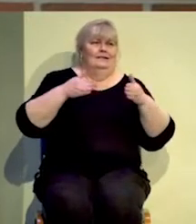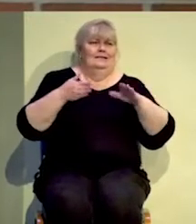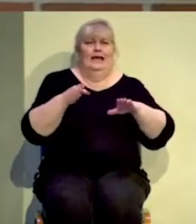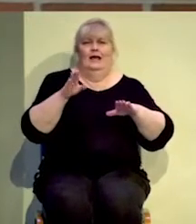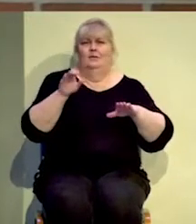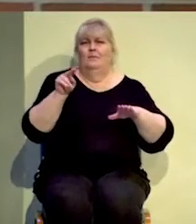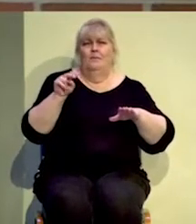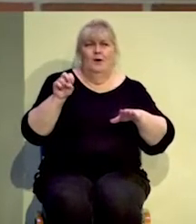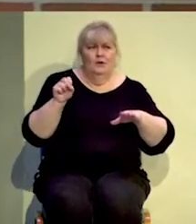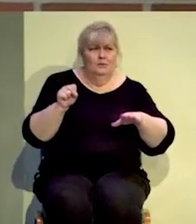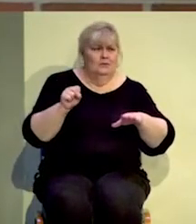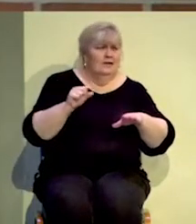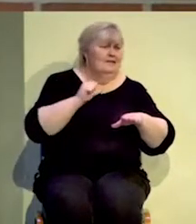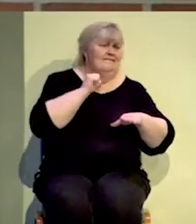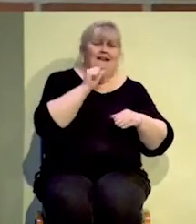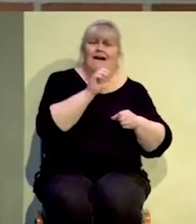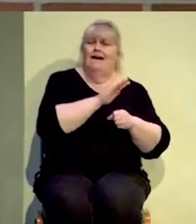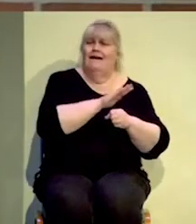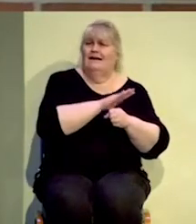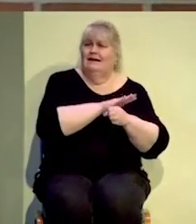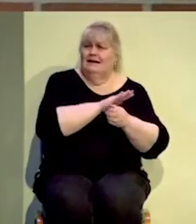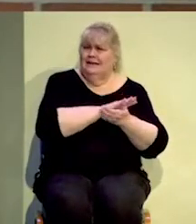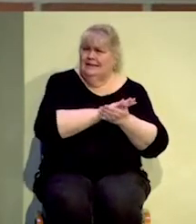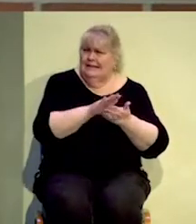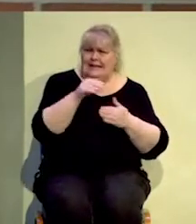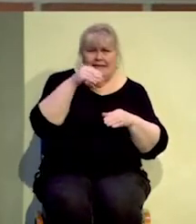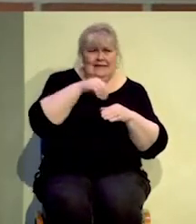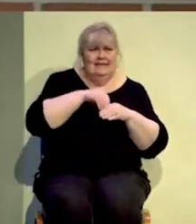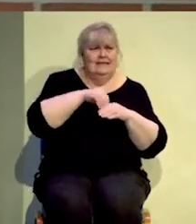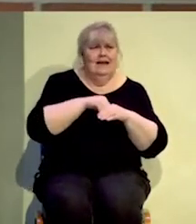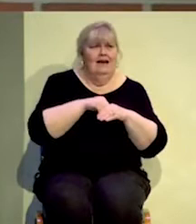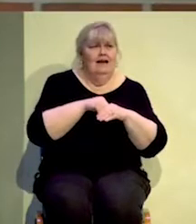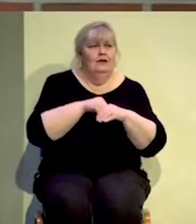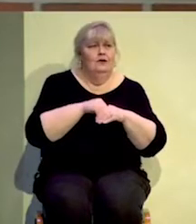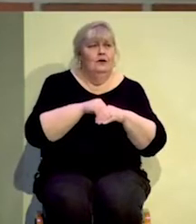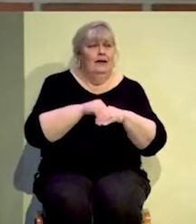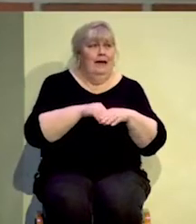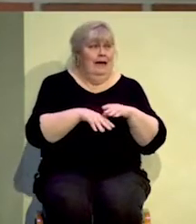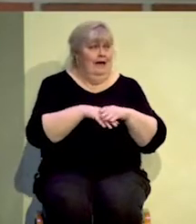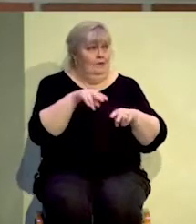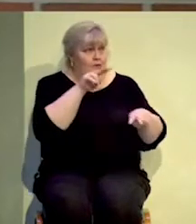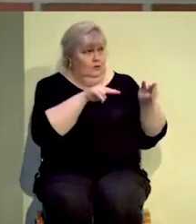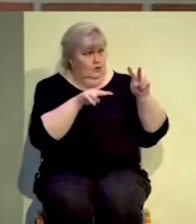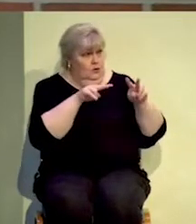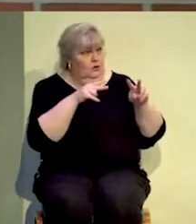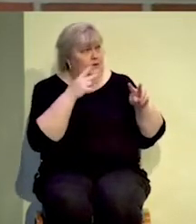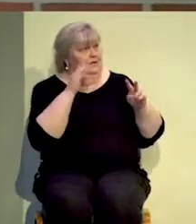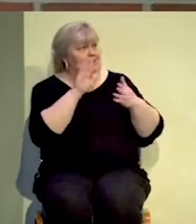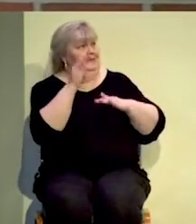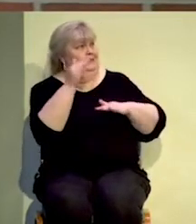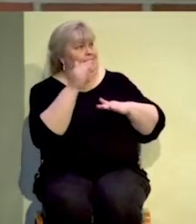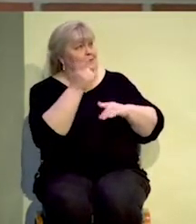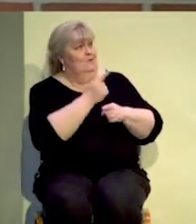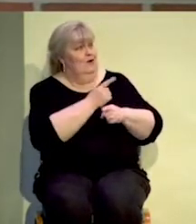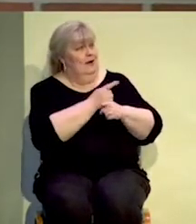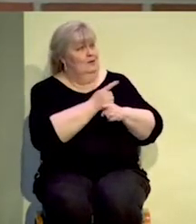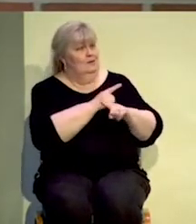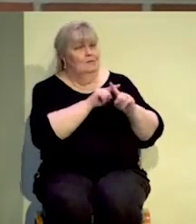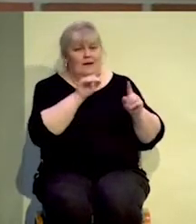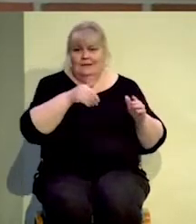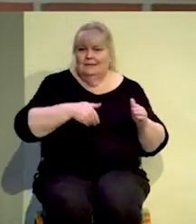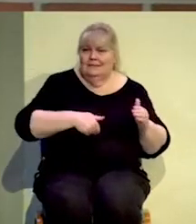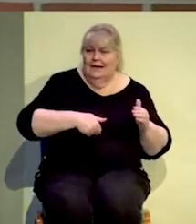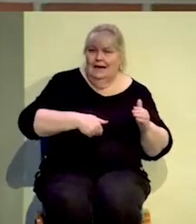all uncleanness so you also outwardly appear righteous to others but within you are full of